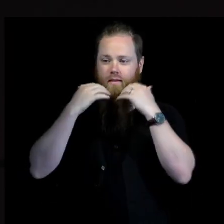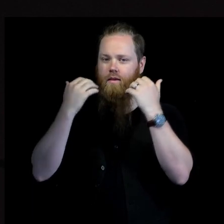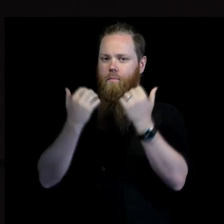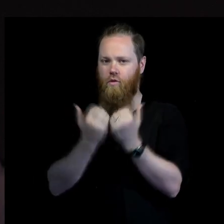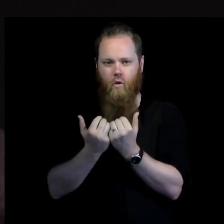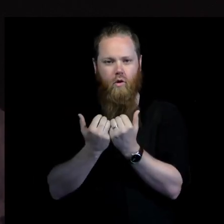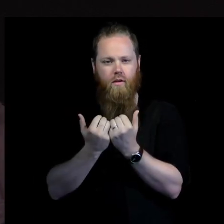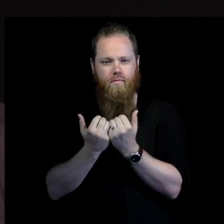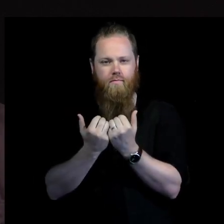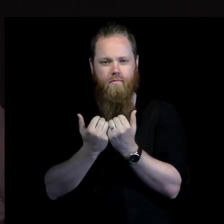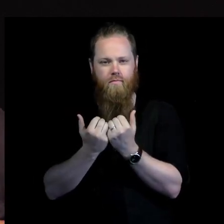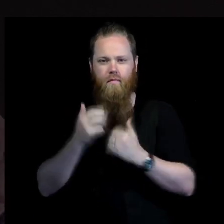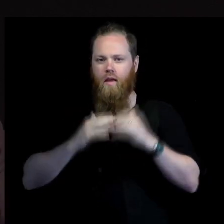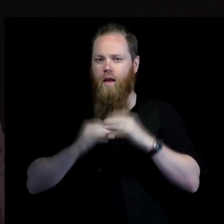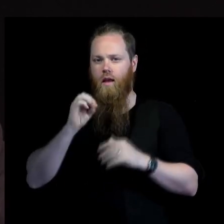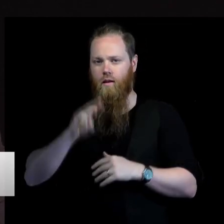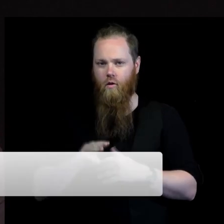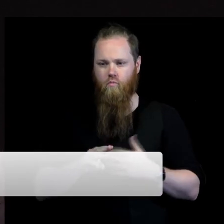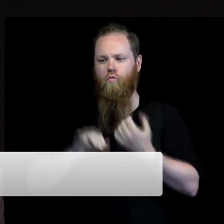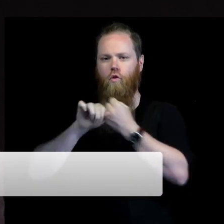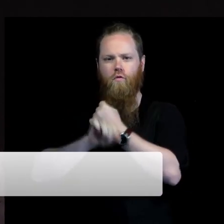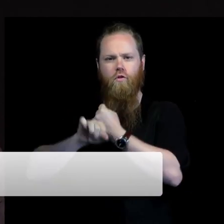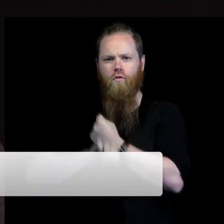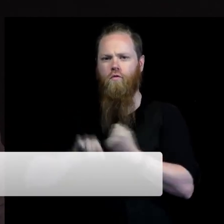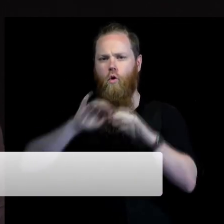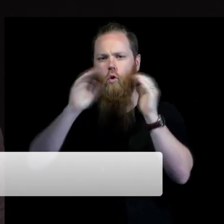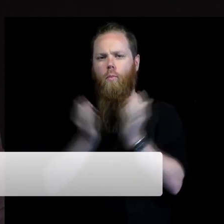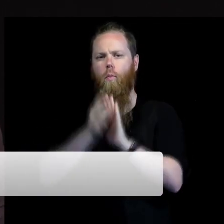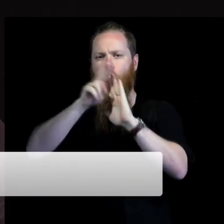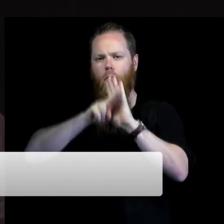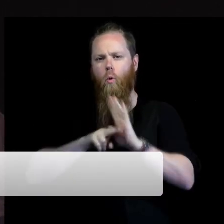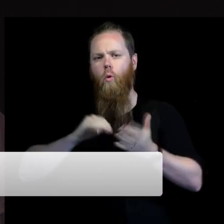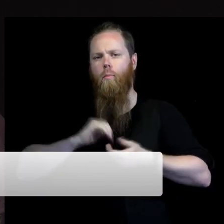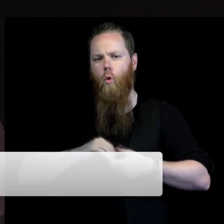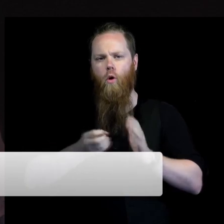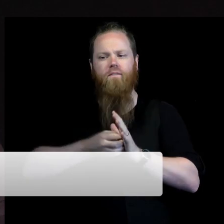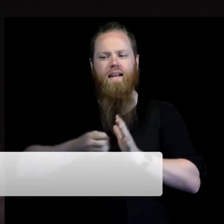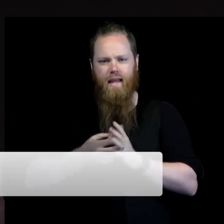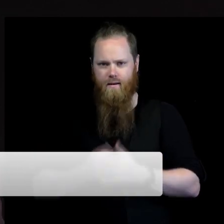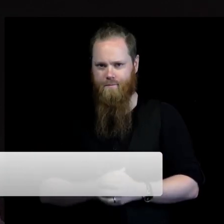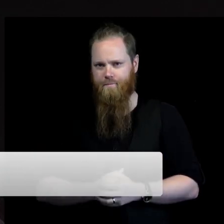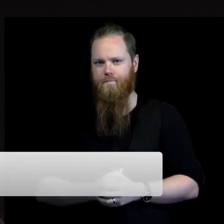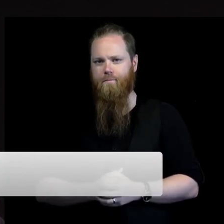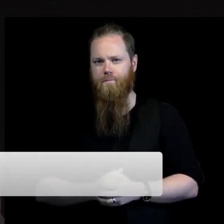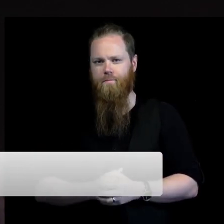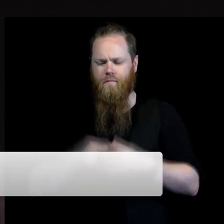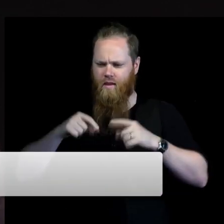seminar on in defense of global norms and values this seminar